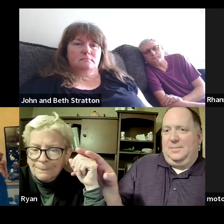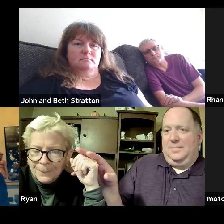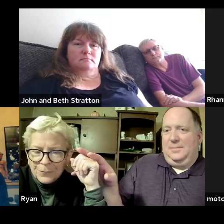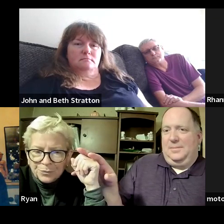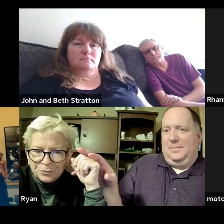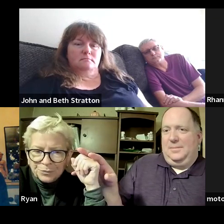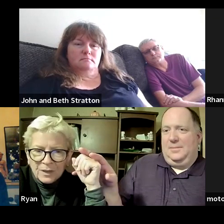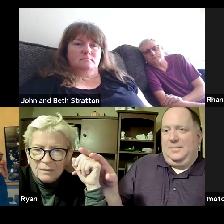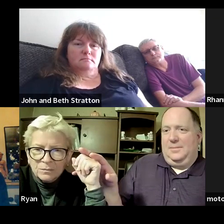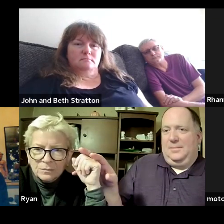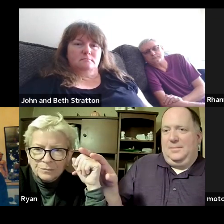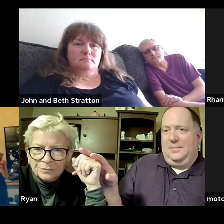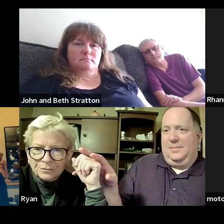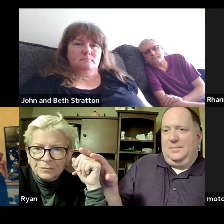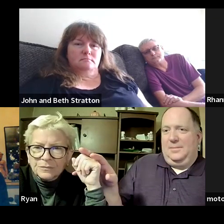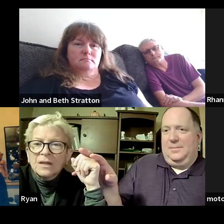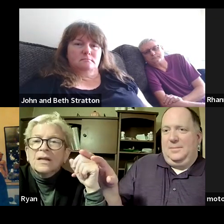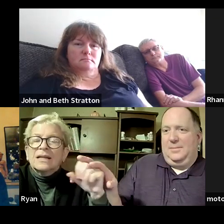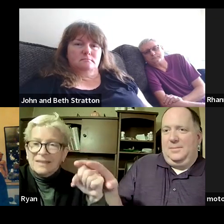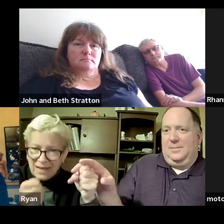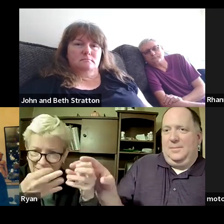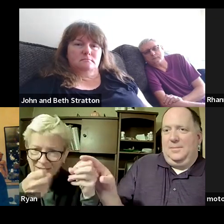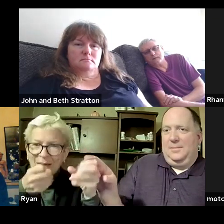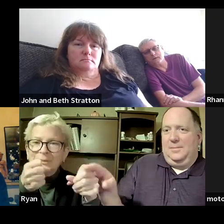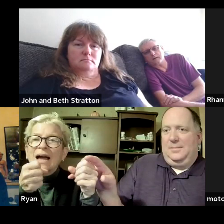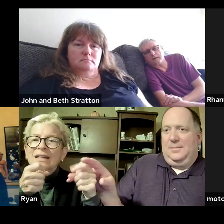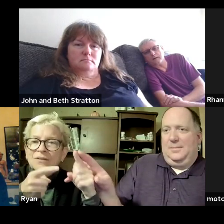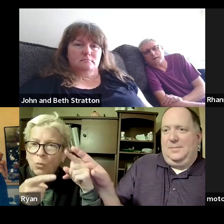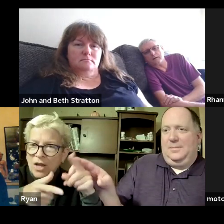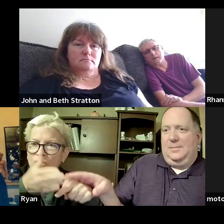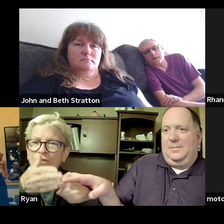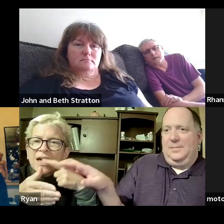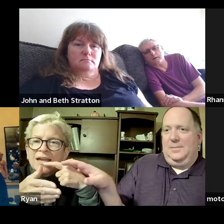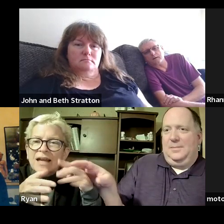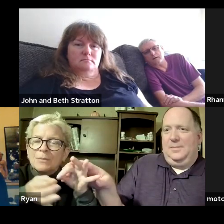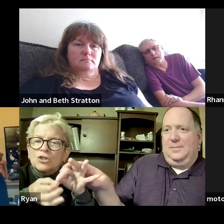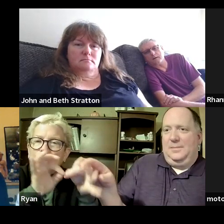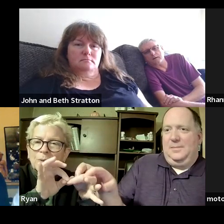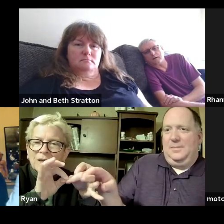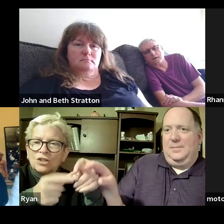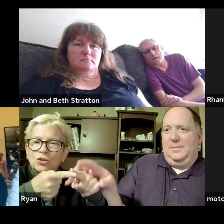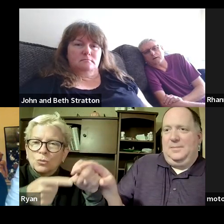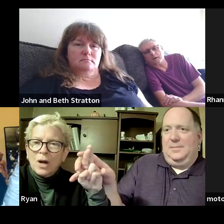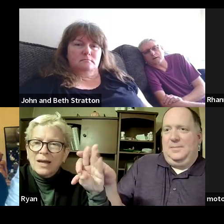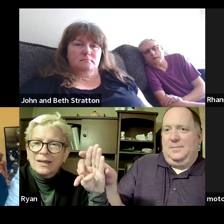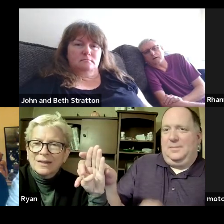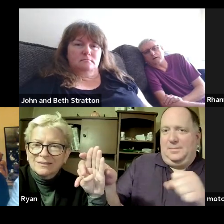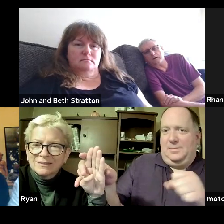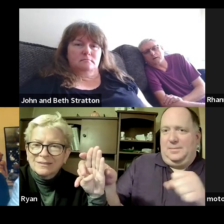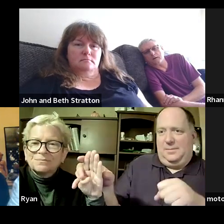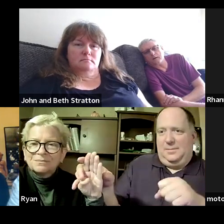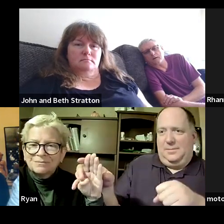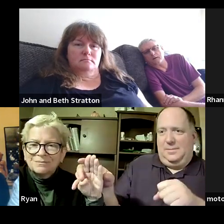hear i can't you're doing the sign language thing i'm not i'm signing what you're saying i'm interpreting to ryan